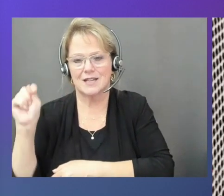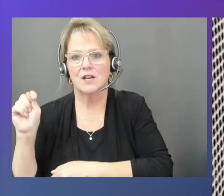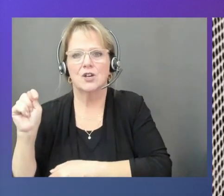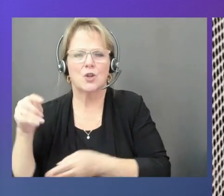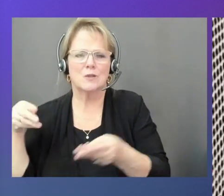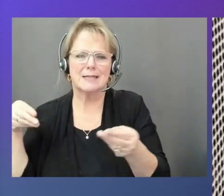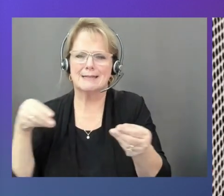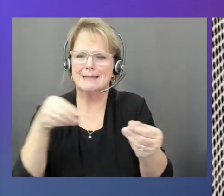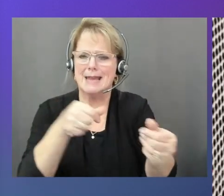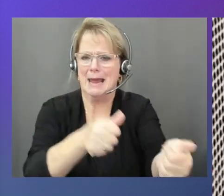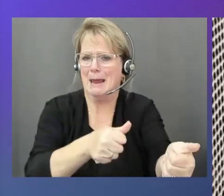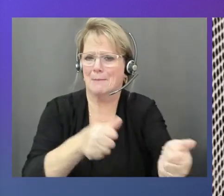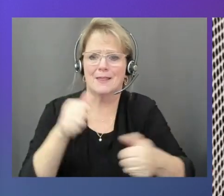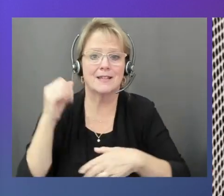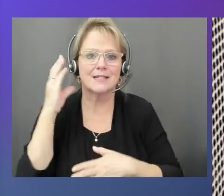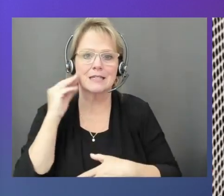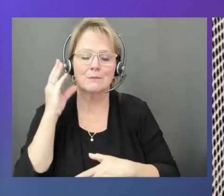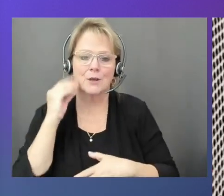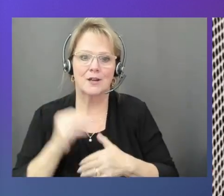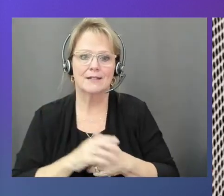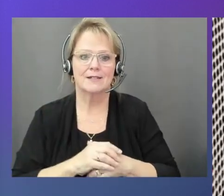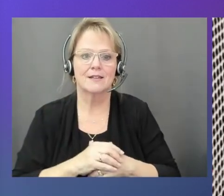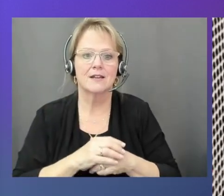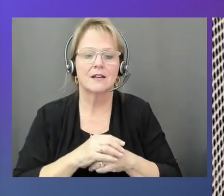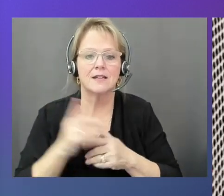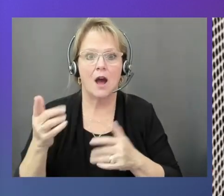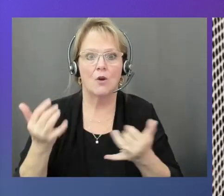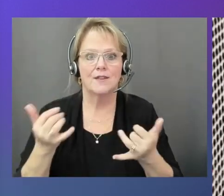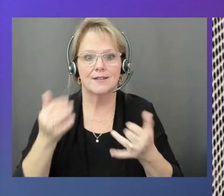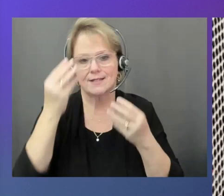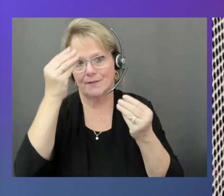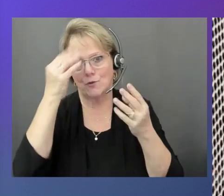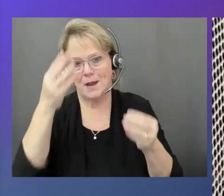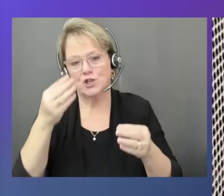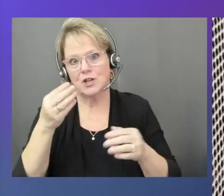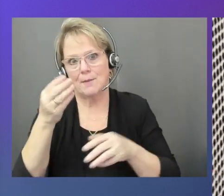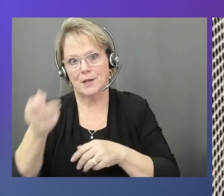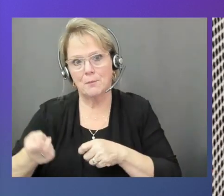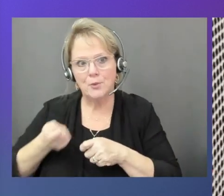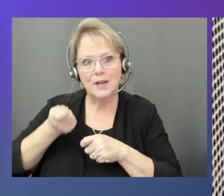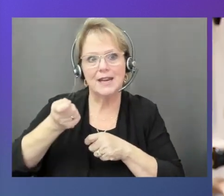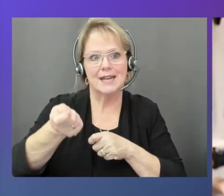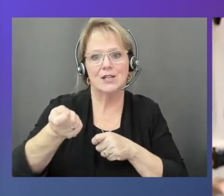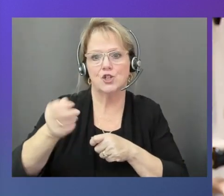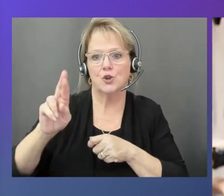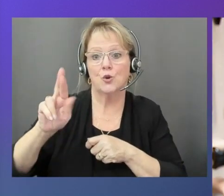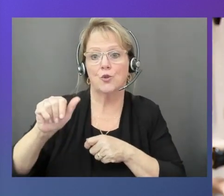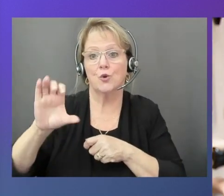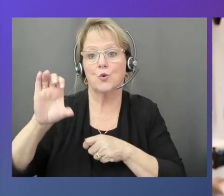data that you collected from the vacuum. Now I'm going to put it into the rack mount and the data is going to start to be uploaded.